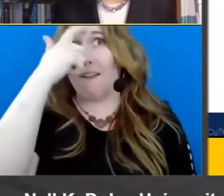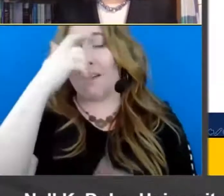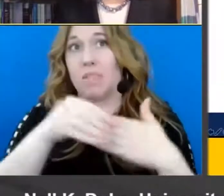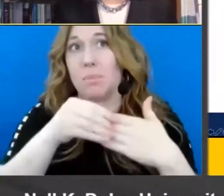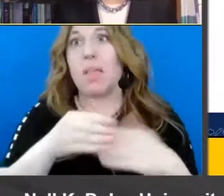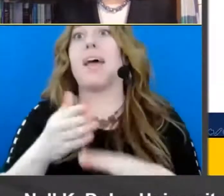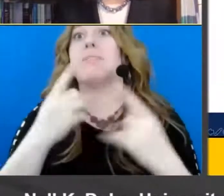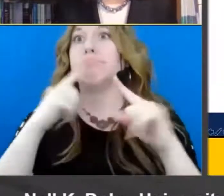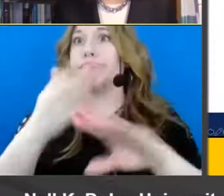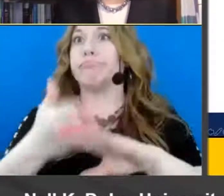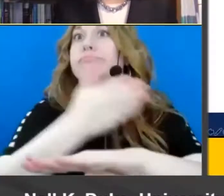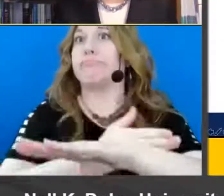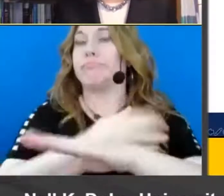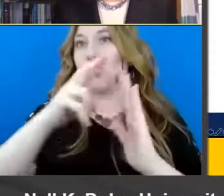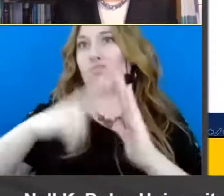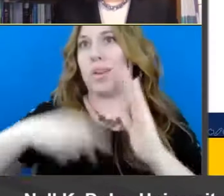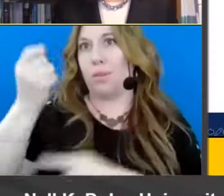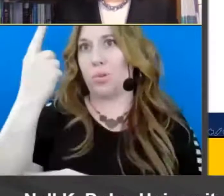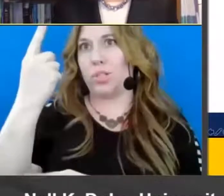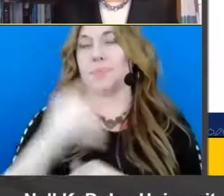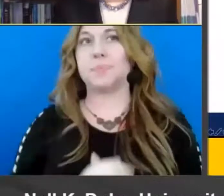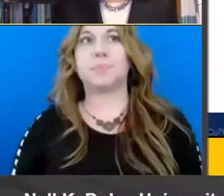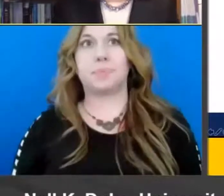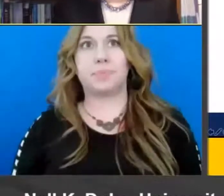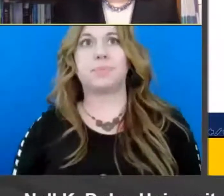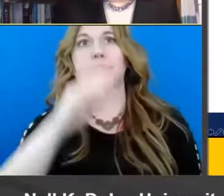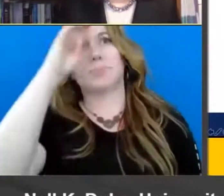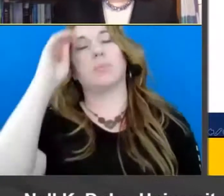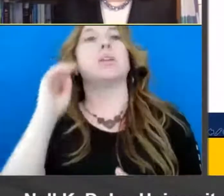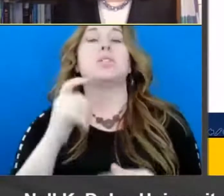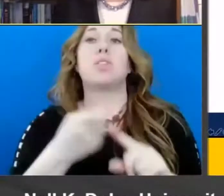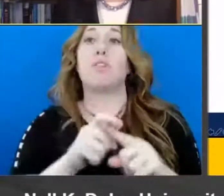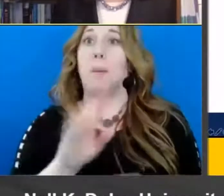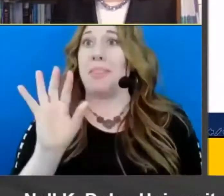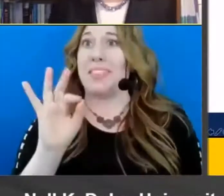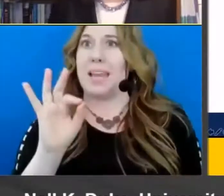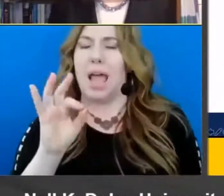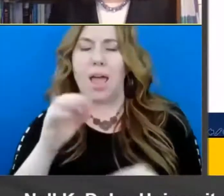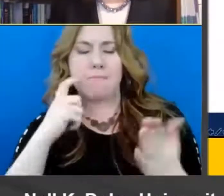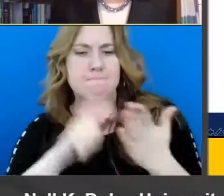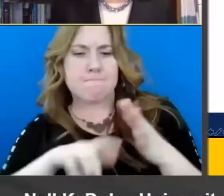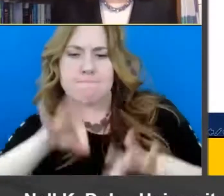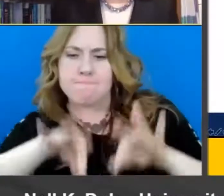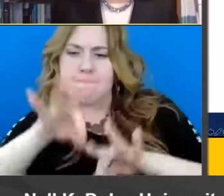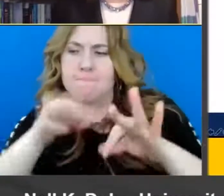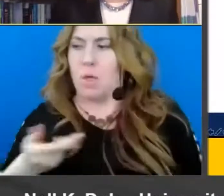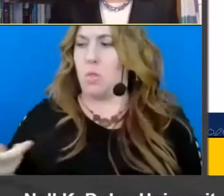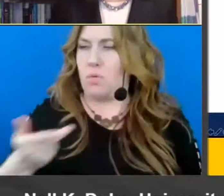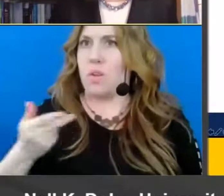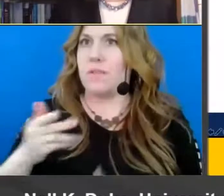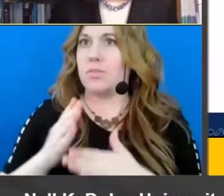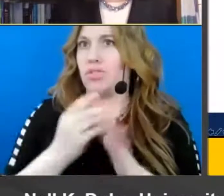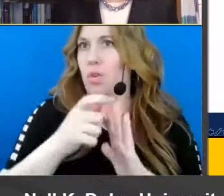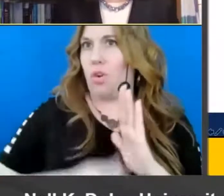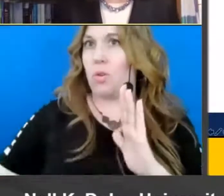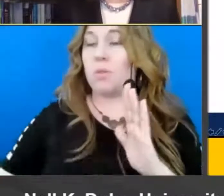all right so a second of the nine key insights that we share in the article um is